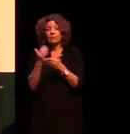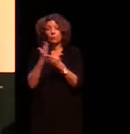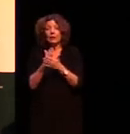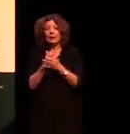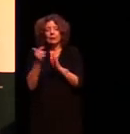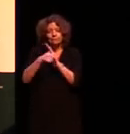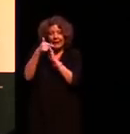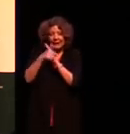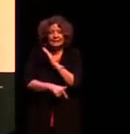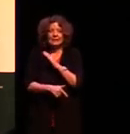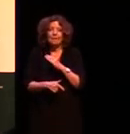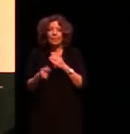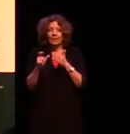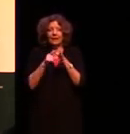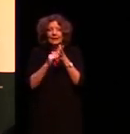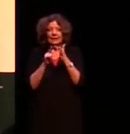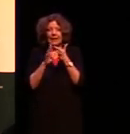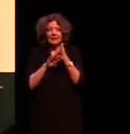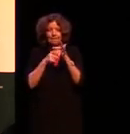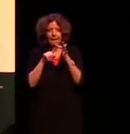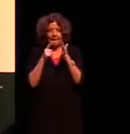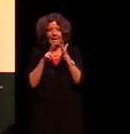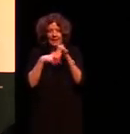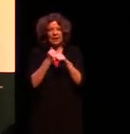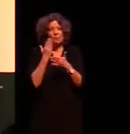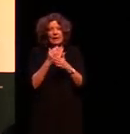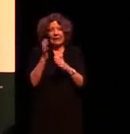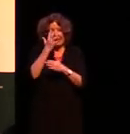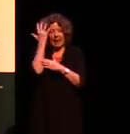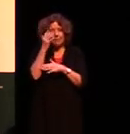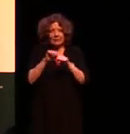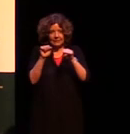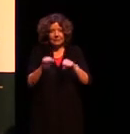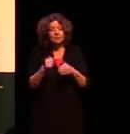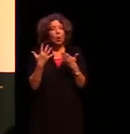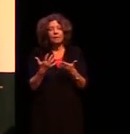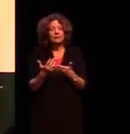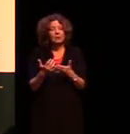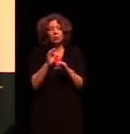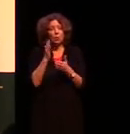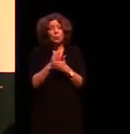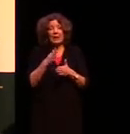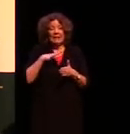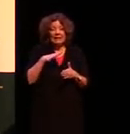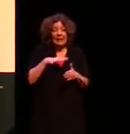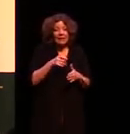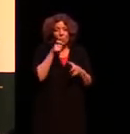one of the things that's interesting about having elaborate systems of case marking is that actually often then you don't really need word order to do the work